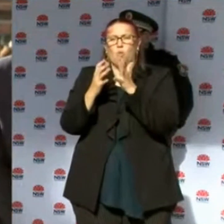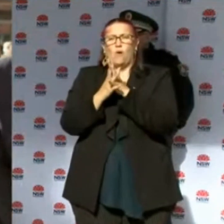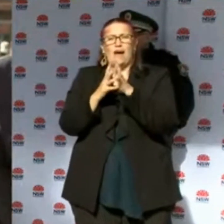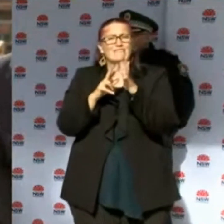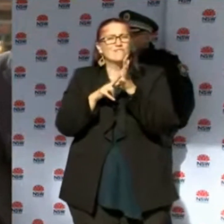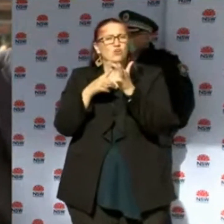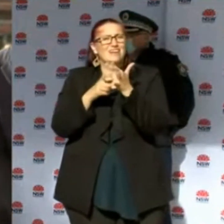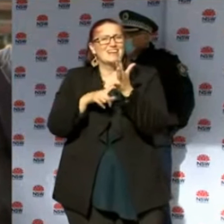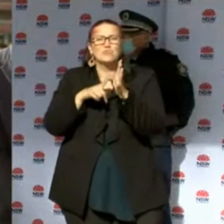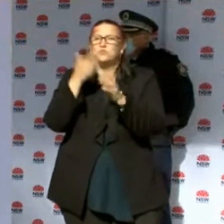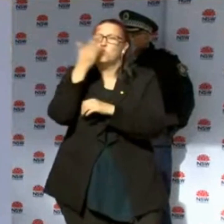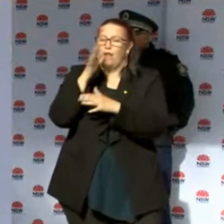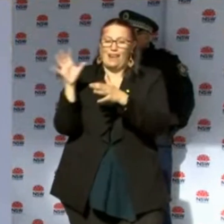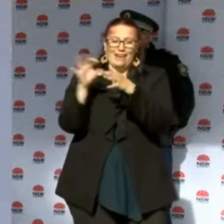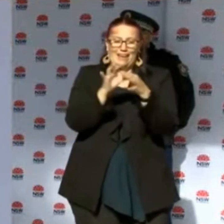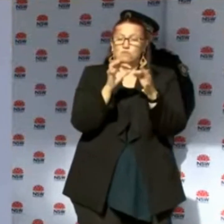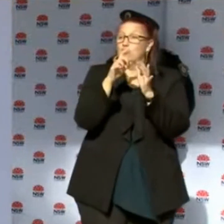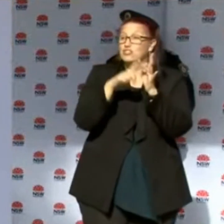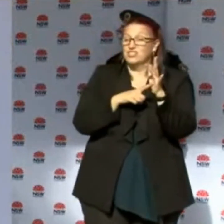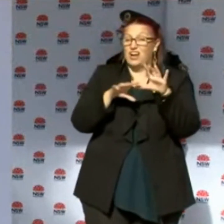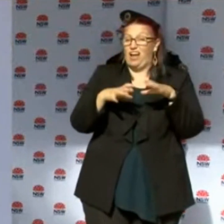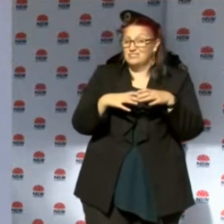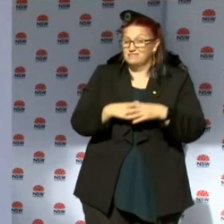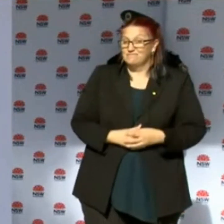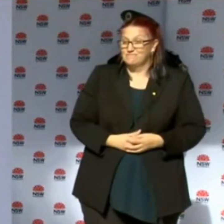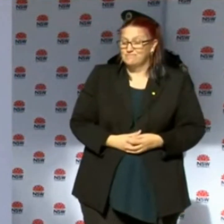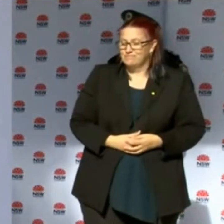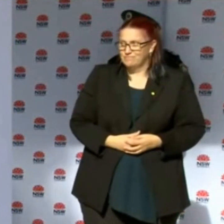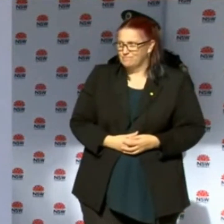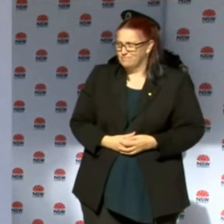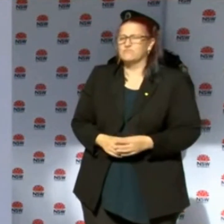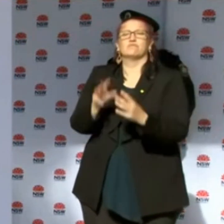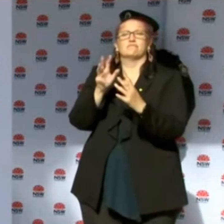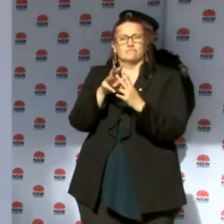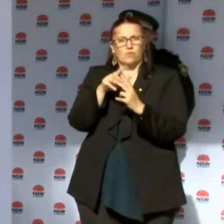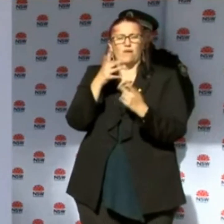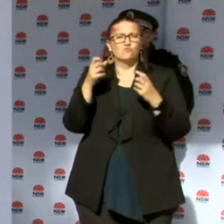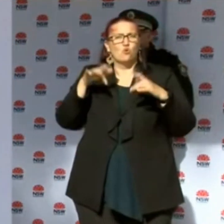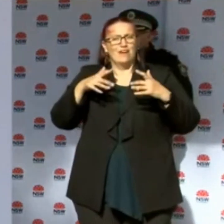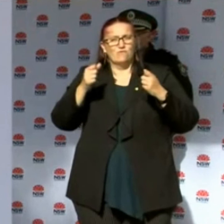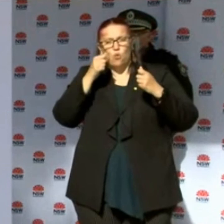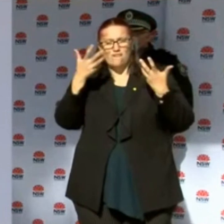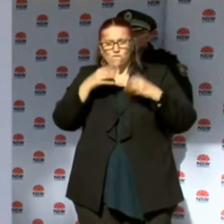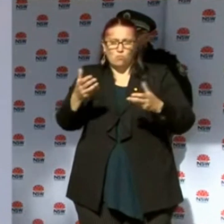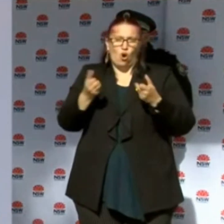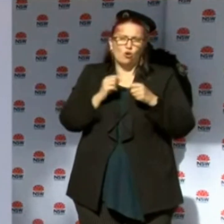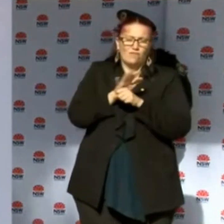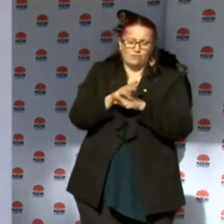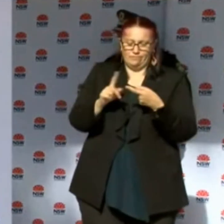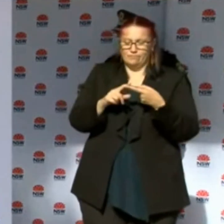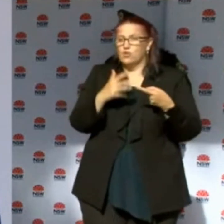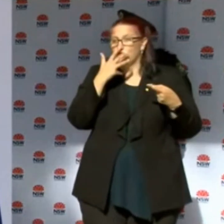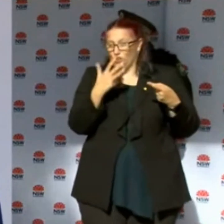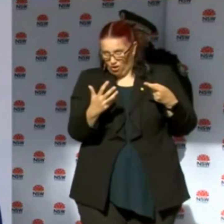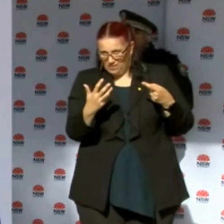So there are two cases that... There's three cases where we haven't got a clear link. It is the nine-year